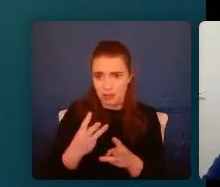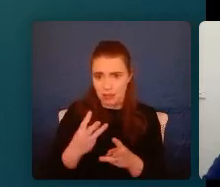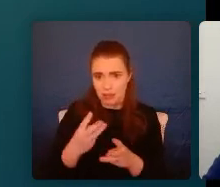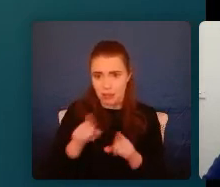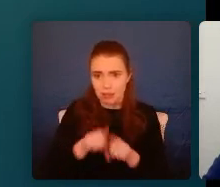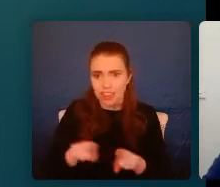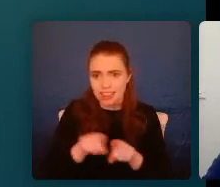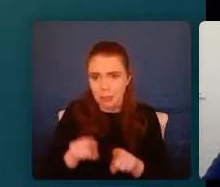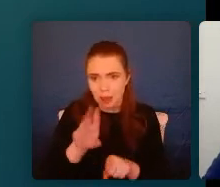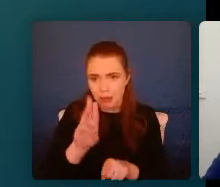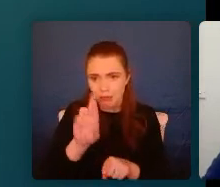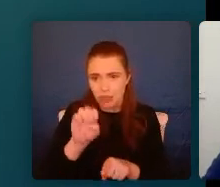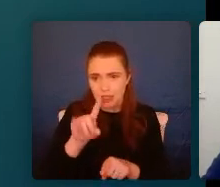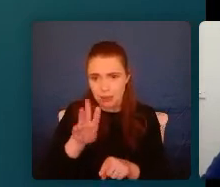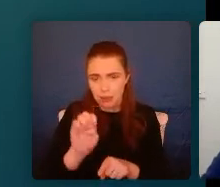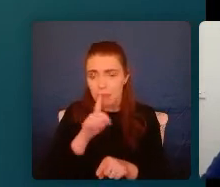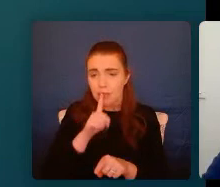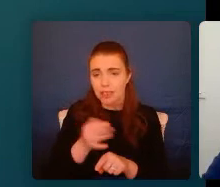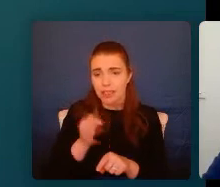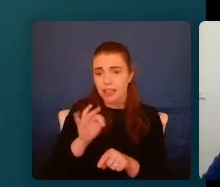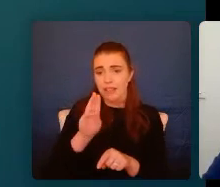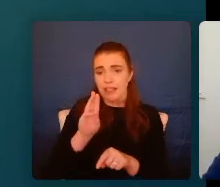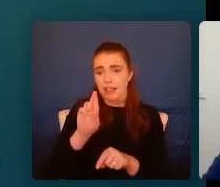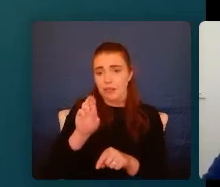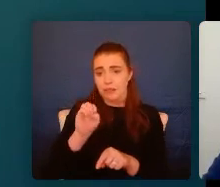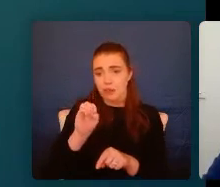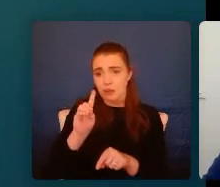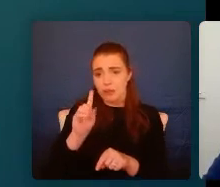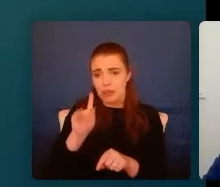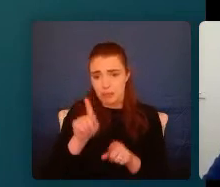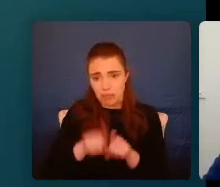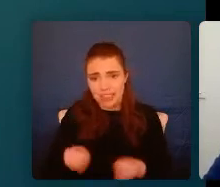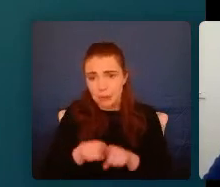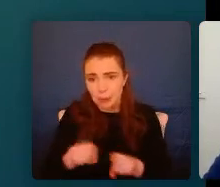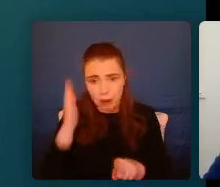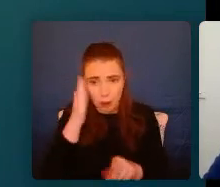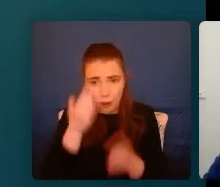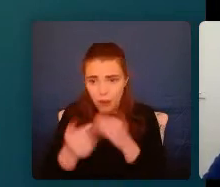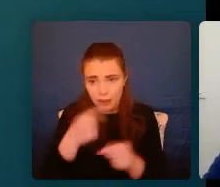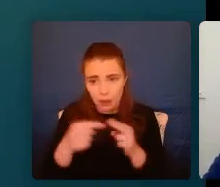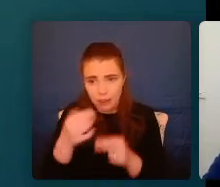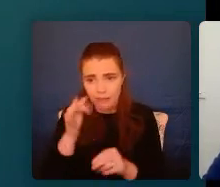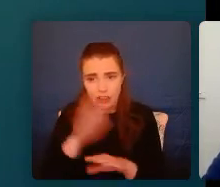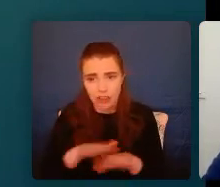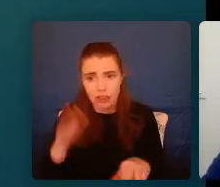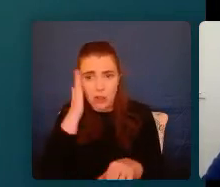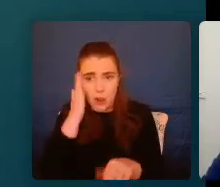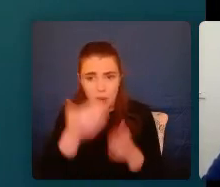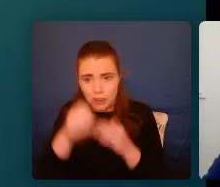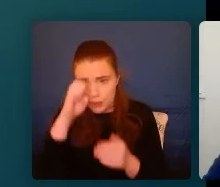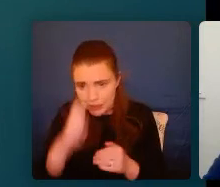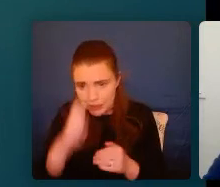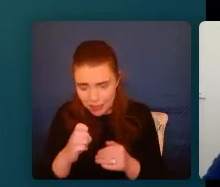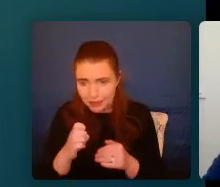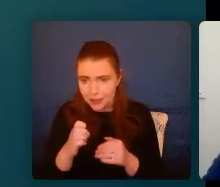through, that they would push back against you. And I've seen that through working with children in care for many years is that when they start to build that relationship with you,